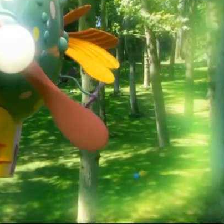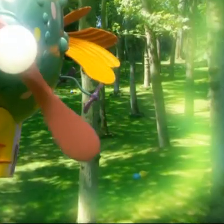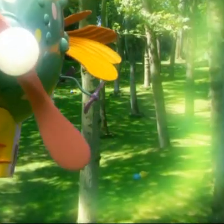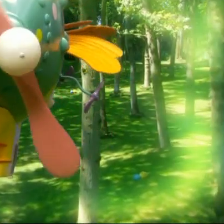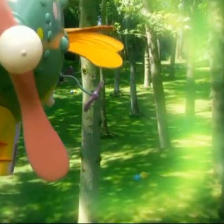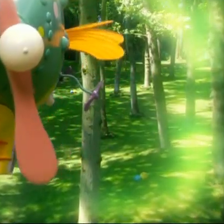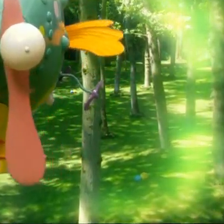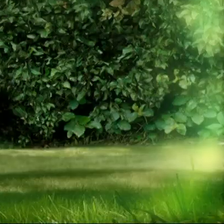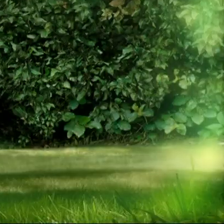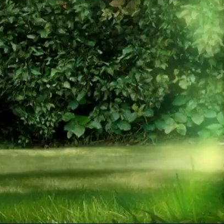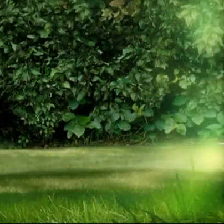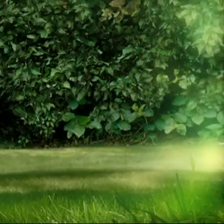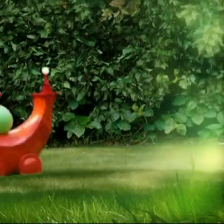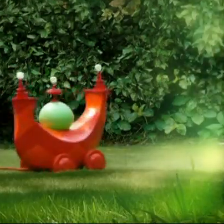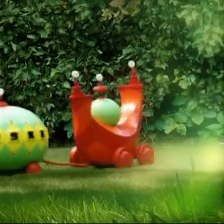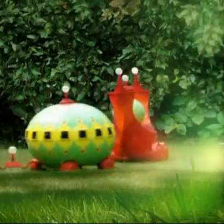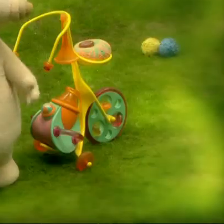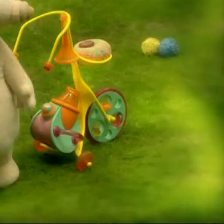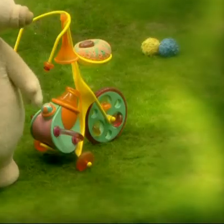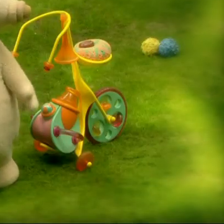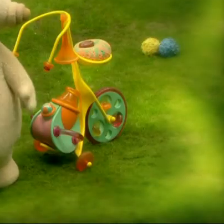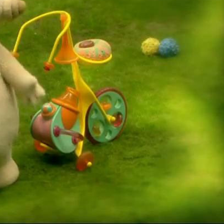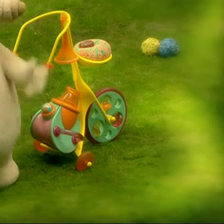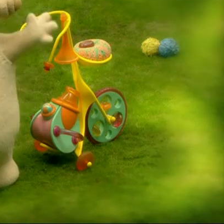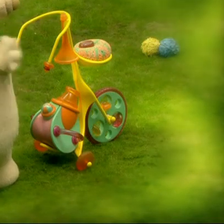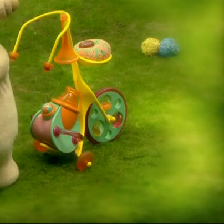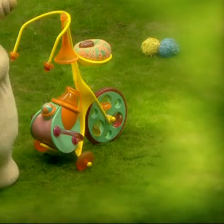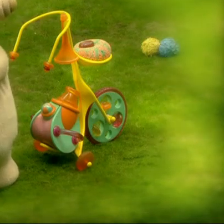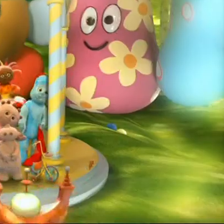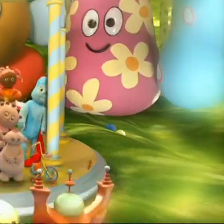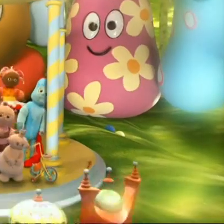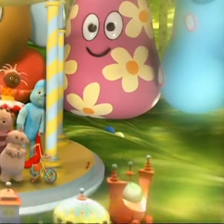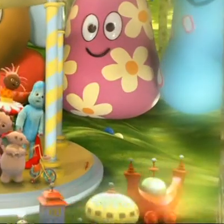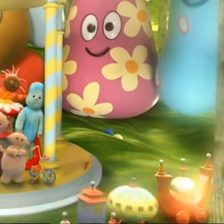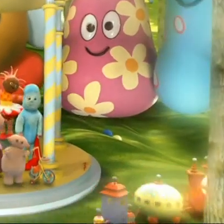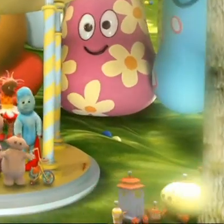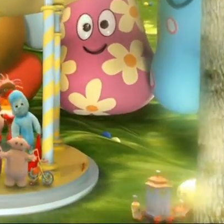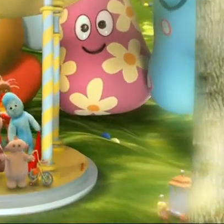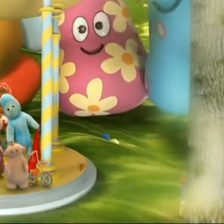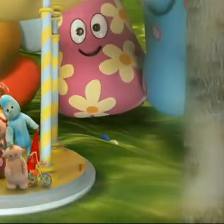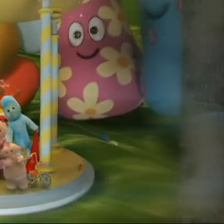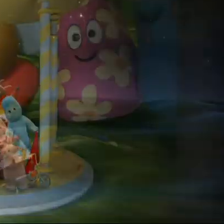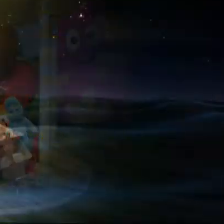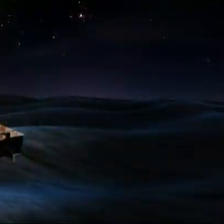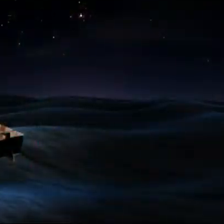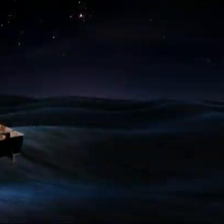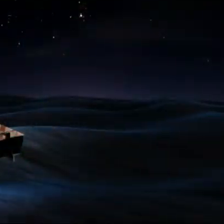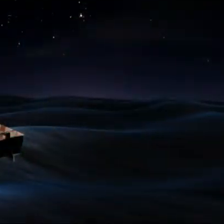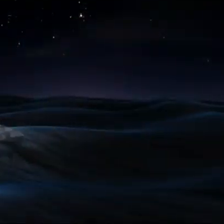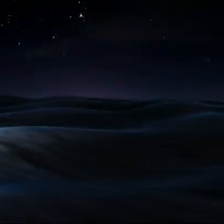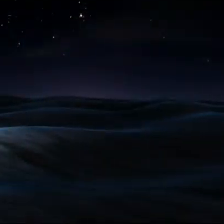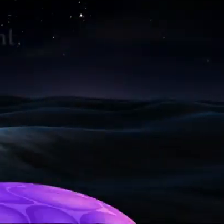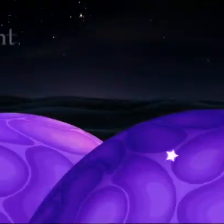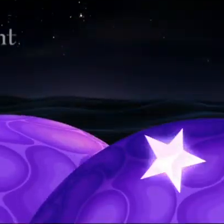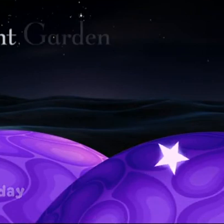Pinky-pong and ninky-nong, mick-a-mack-a-moo. For in the night garden, adventures wait